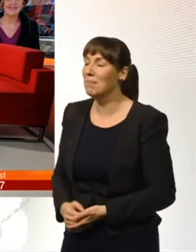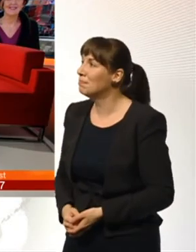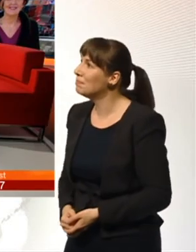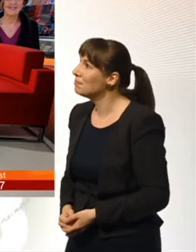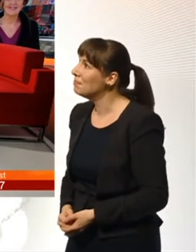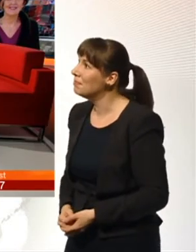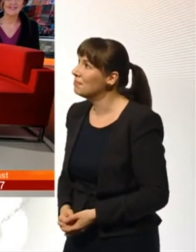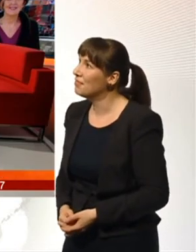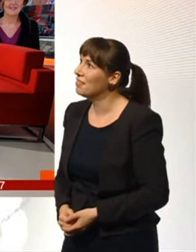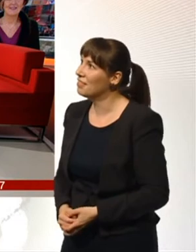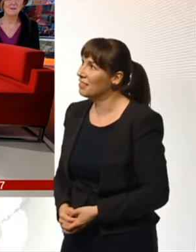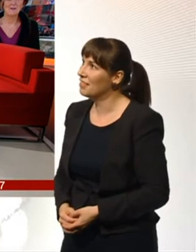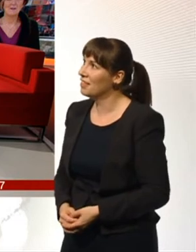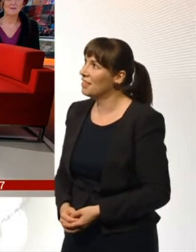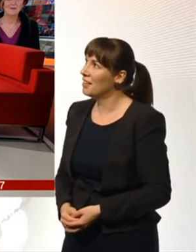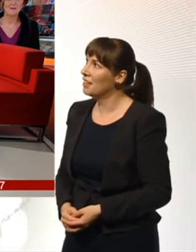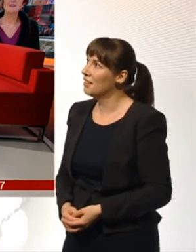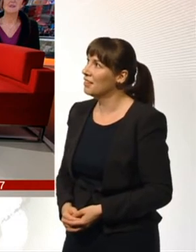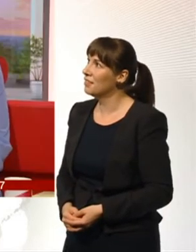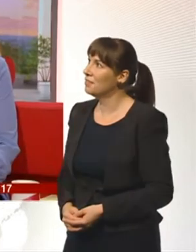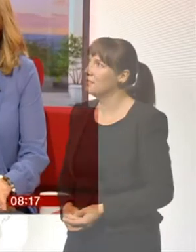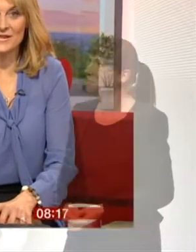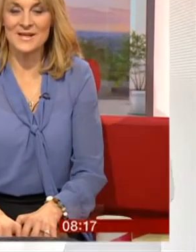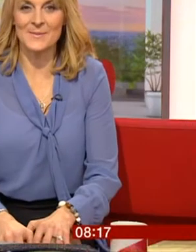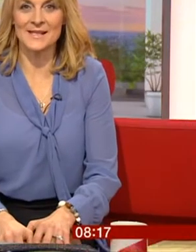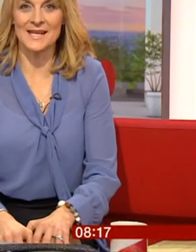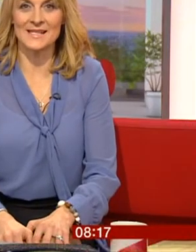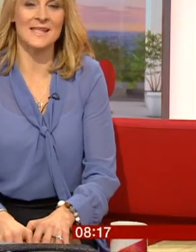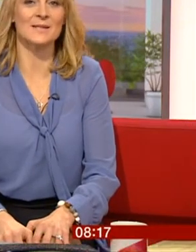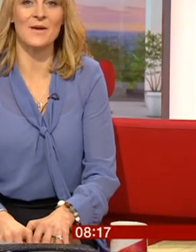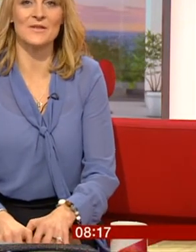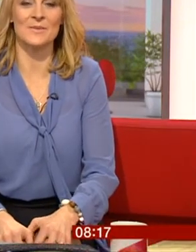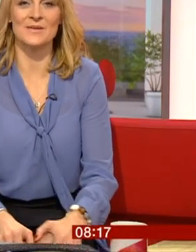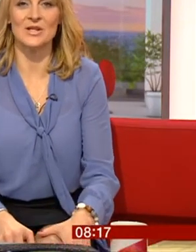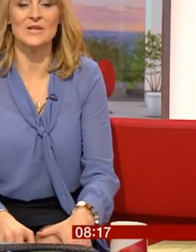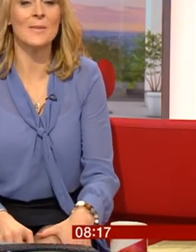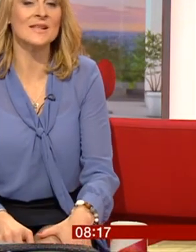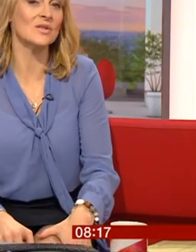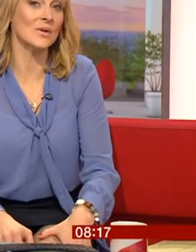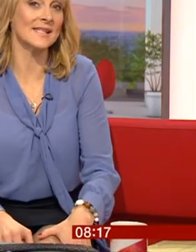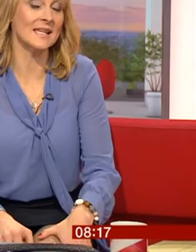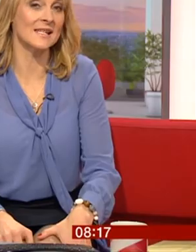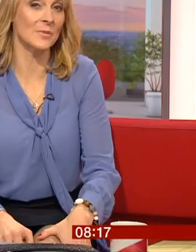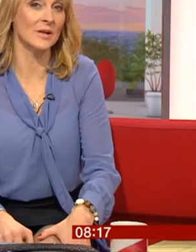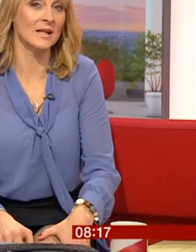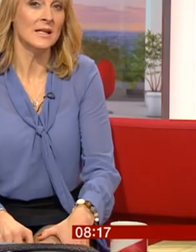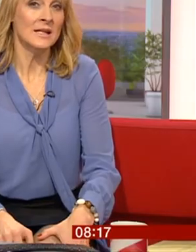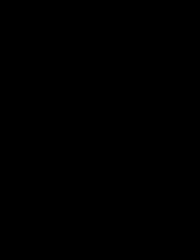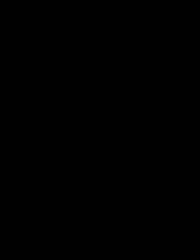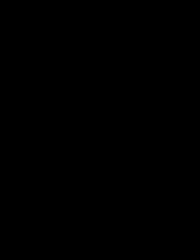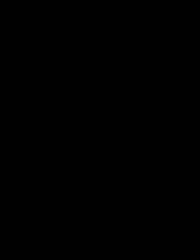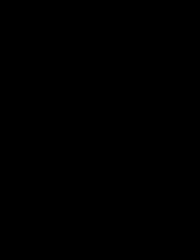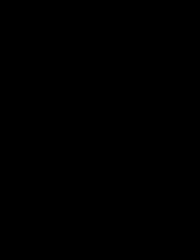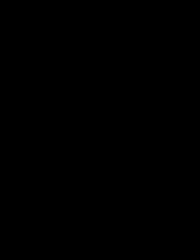thanks very much. Thank you very much. Thank you. thank you. Thank you. you. At 17 minutes past 8, this is Breakfast from BBC News. Our main story is here this morning.